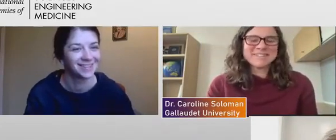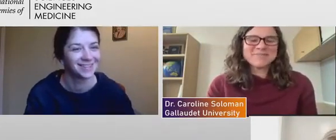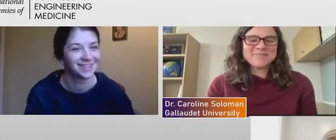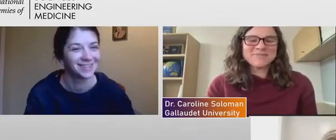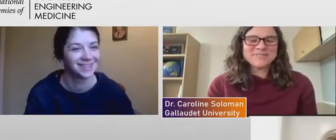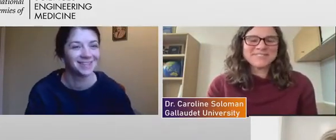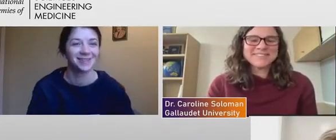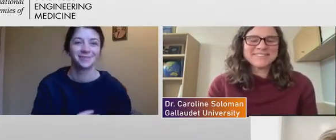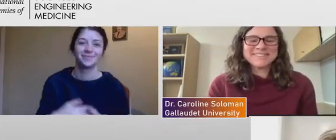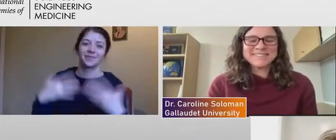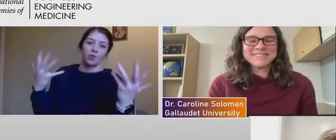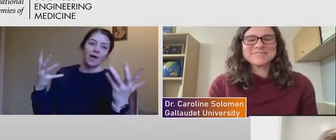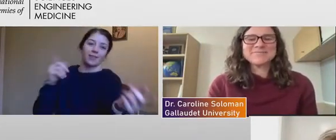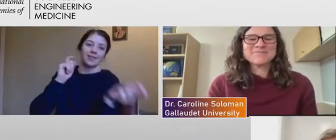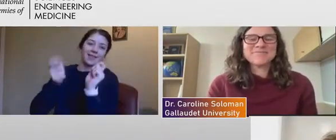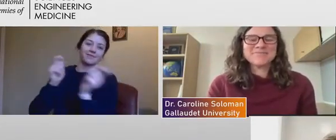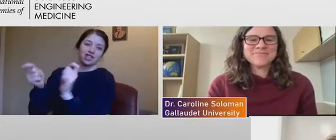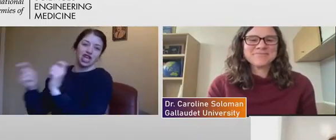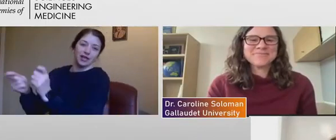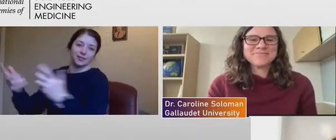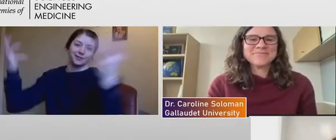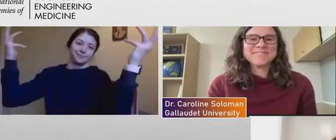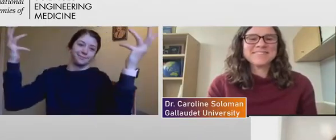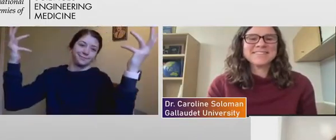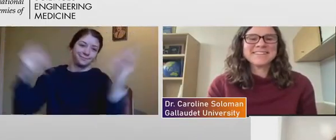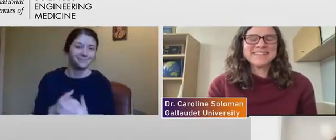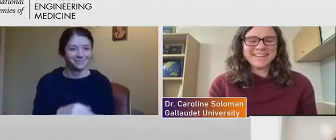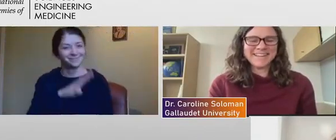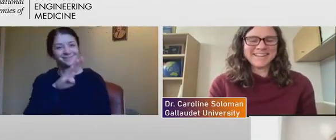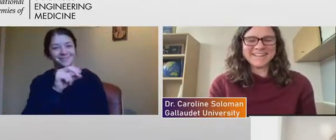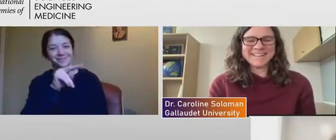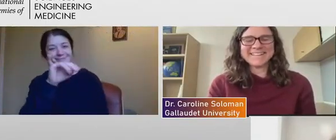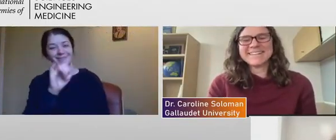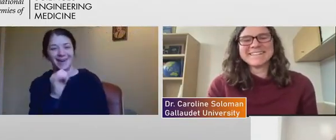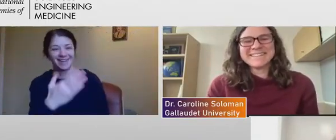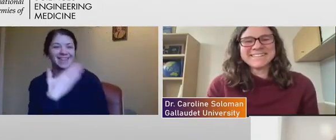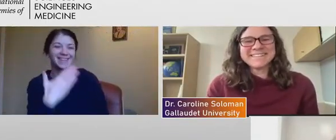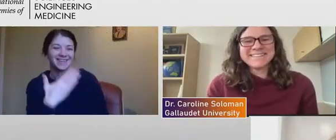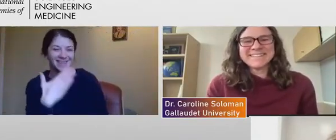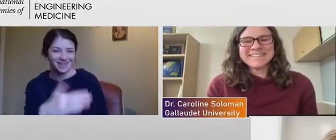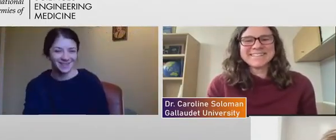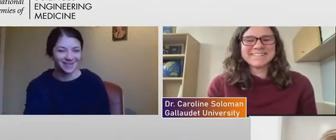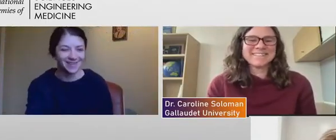Well, it's changed a lot, quite a bit. Bonnie, thank you. That was, I,